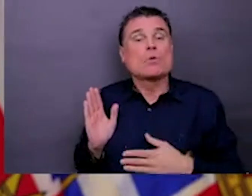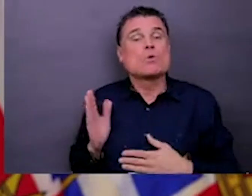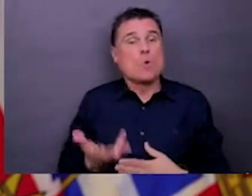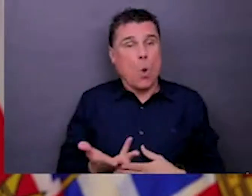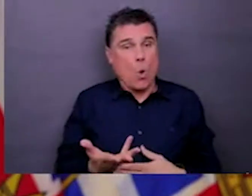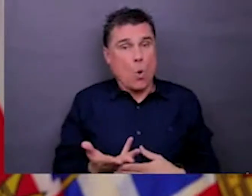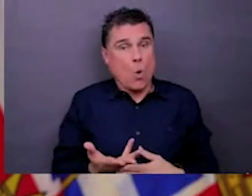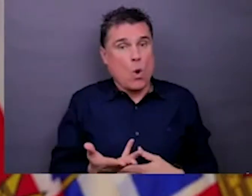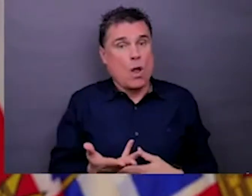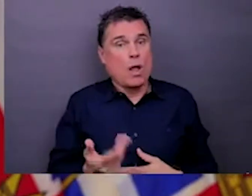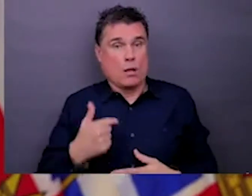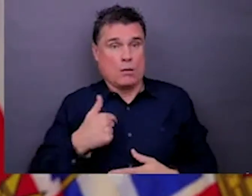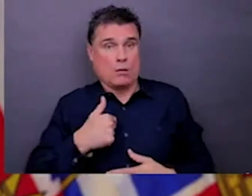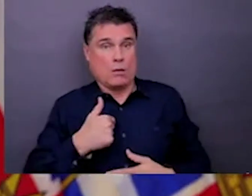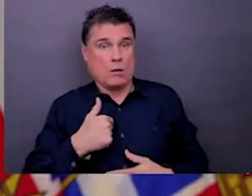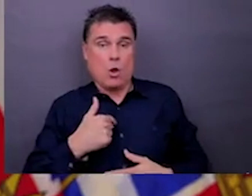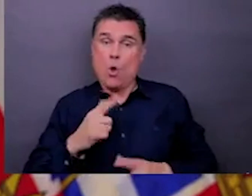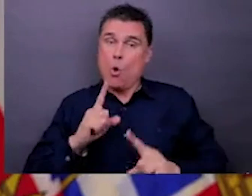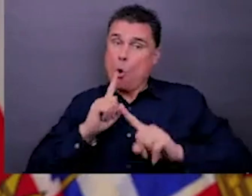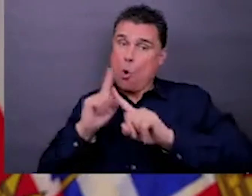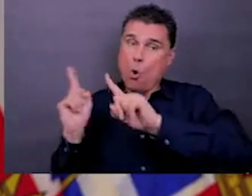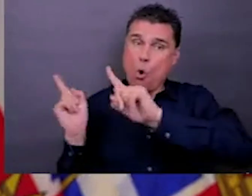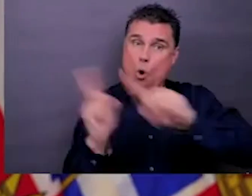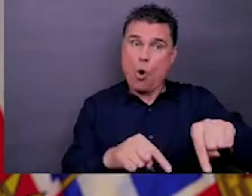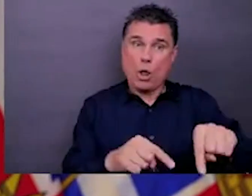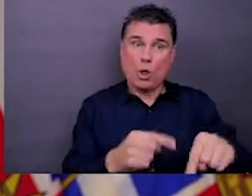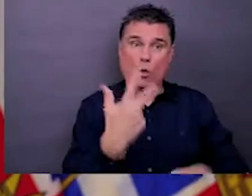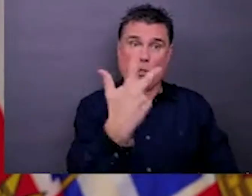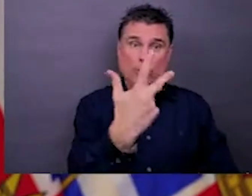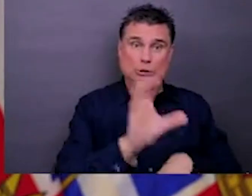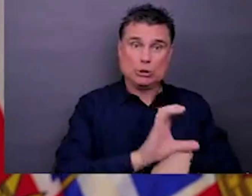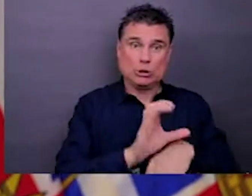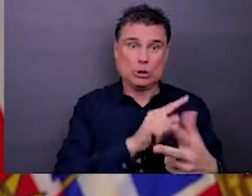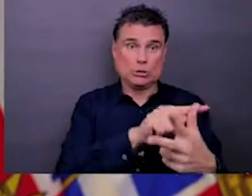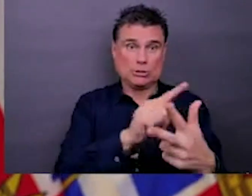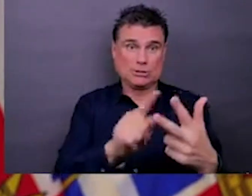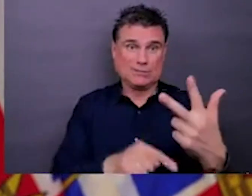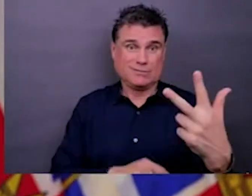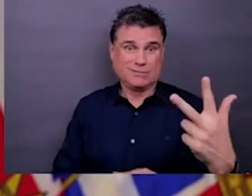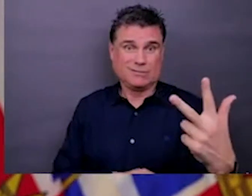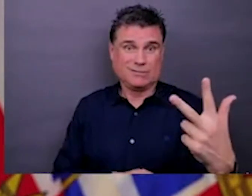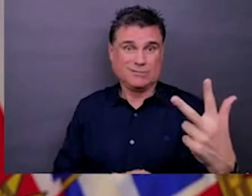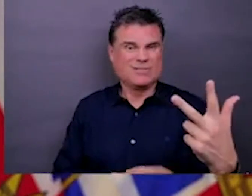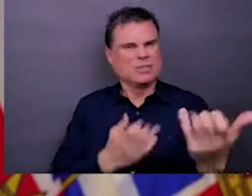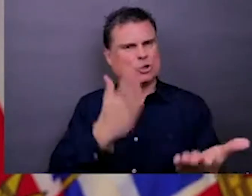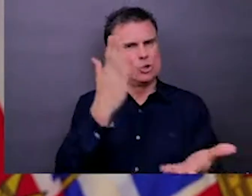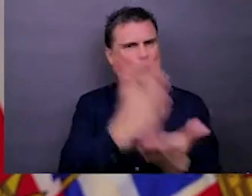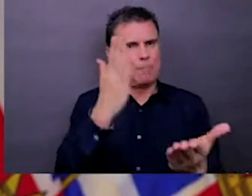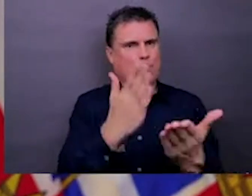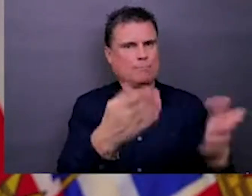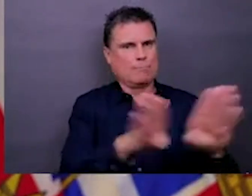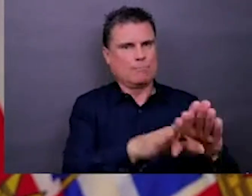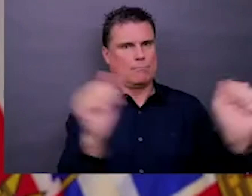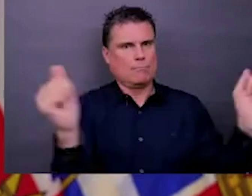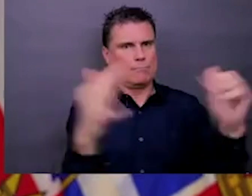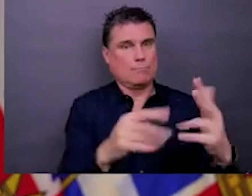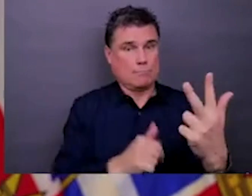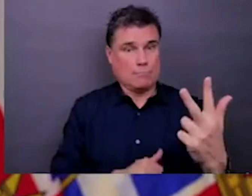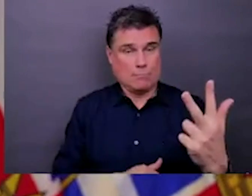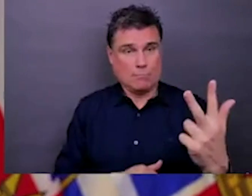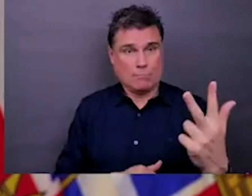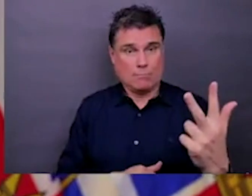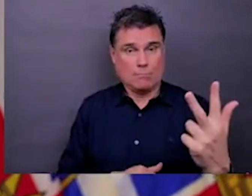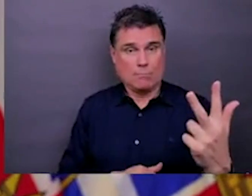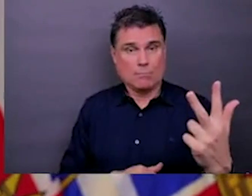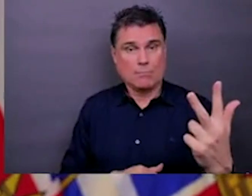legal challenge. And until that legal challenge was heard, we wanted to make sure that people understood